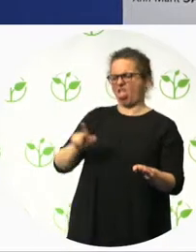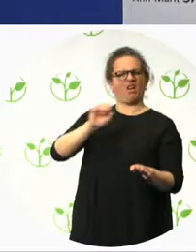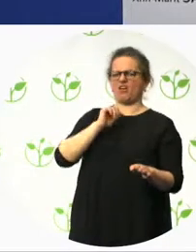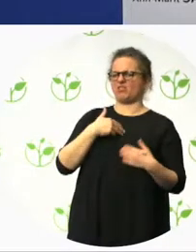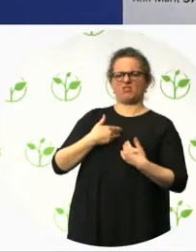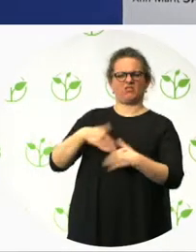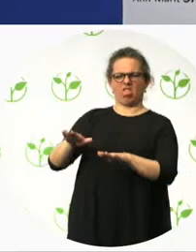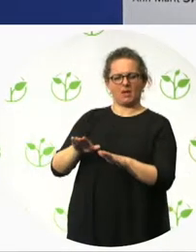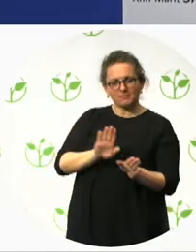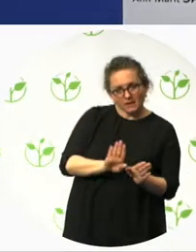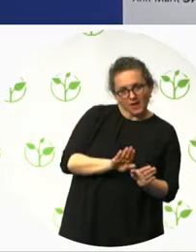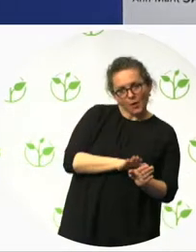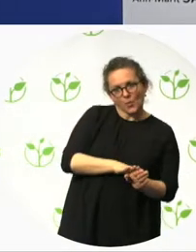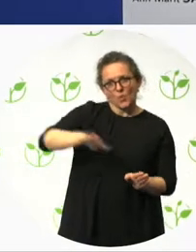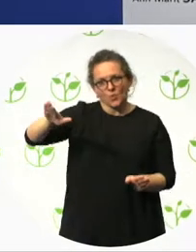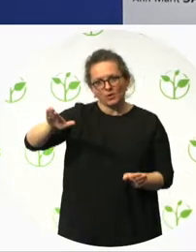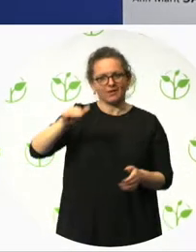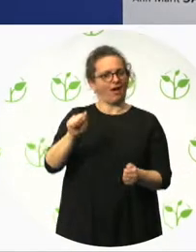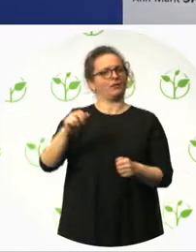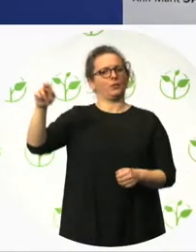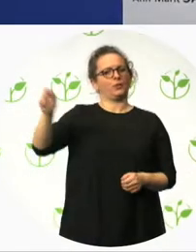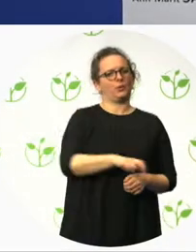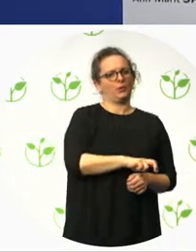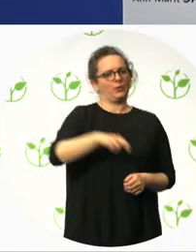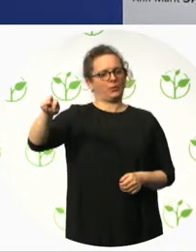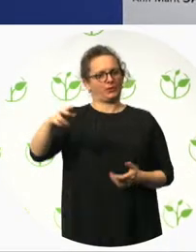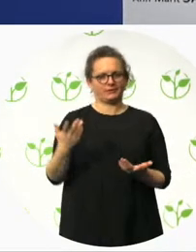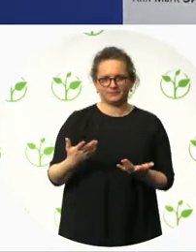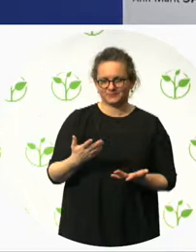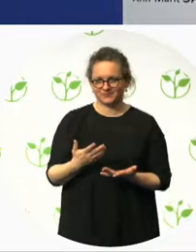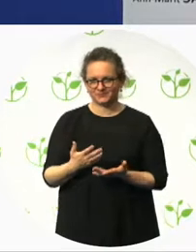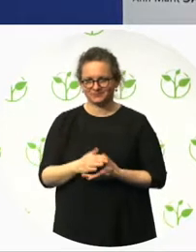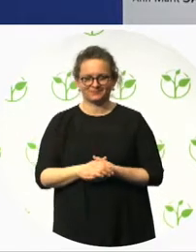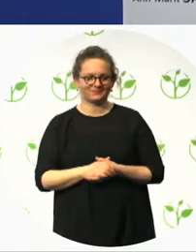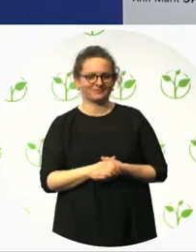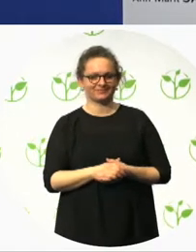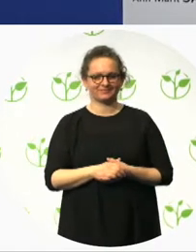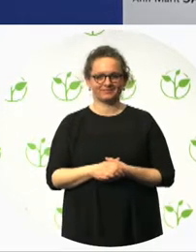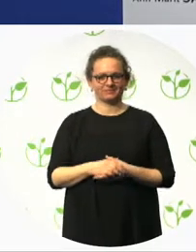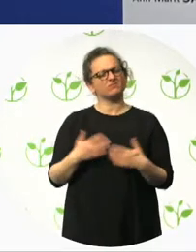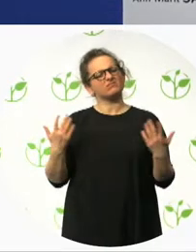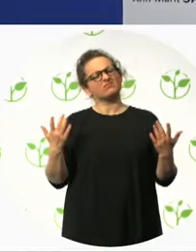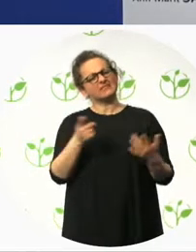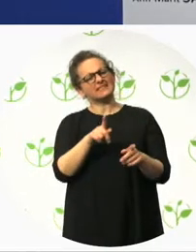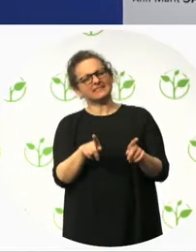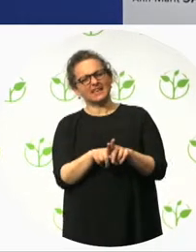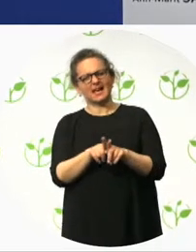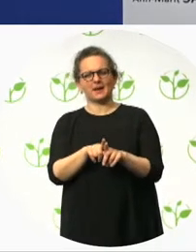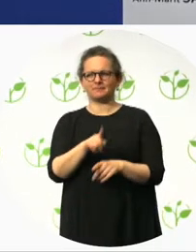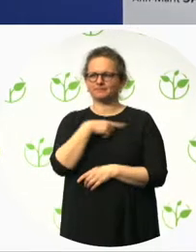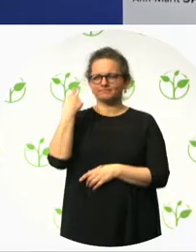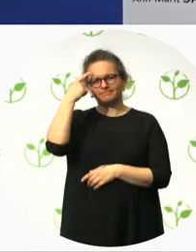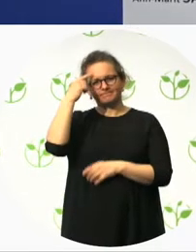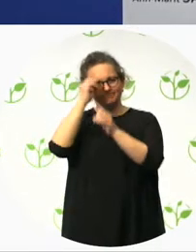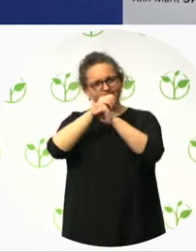the same service, same technology without any adaptions, if at all possible? Again, just if we